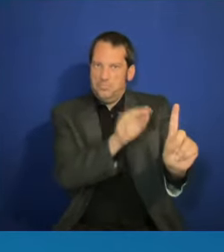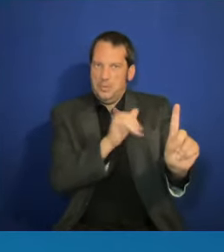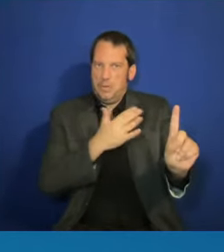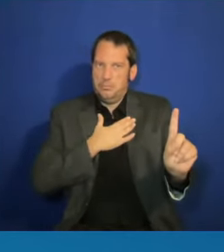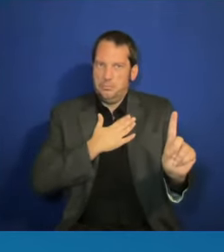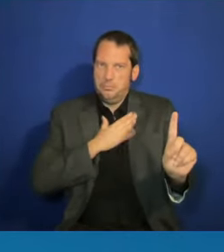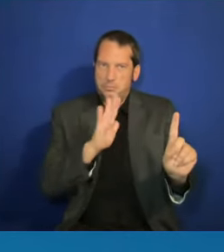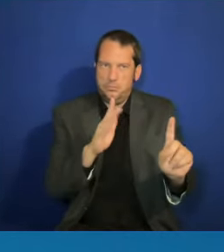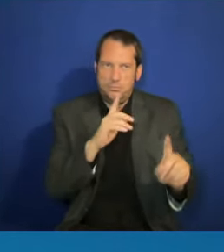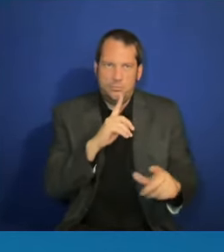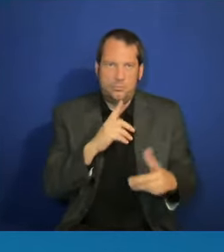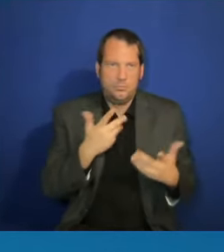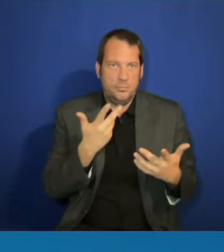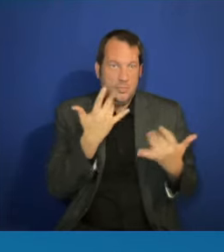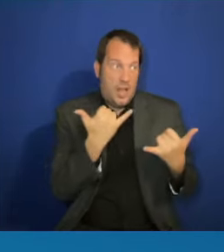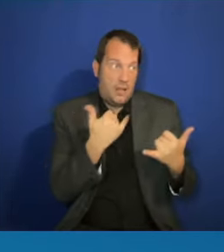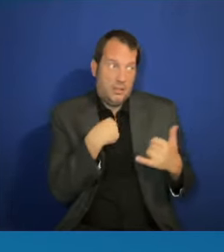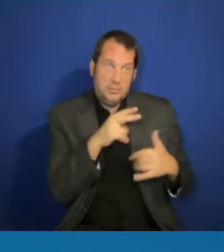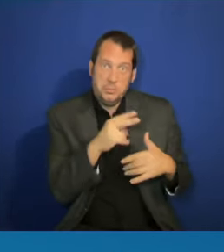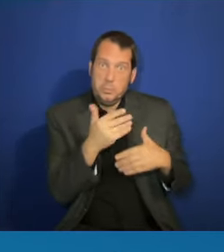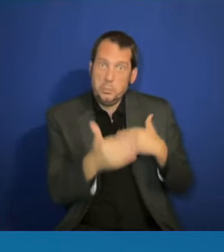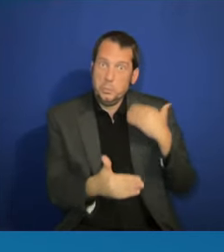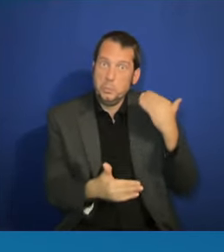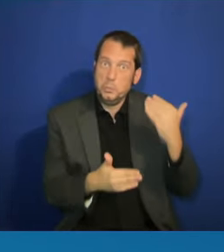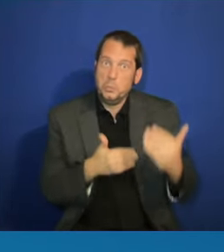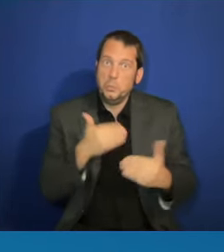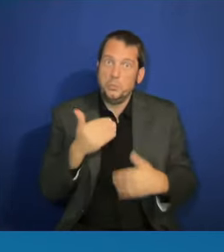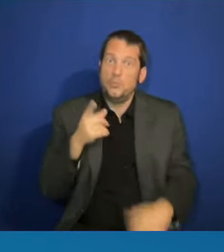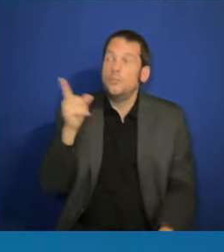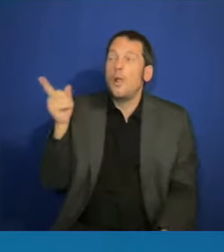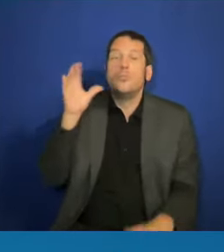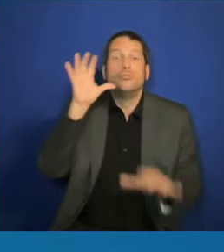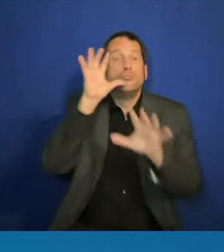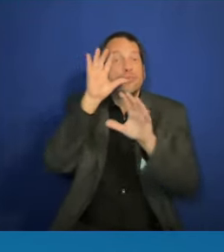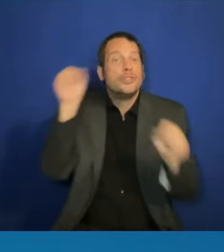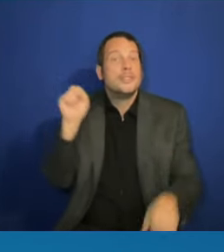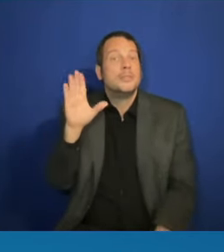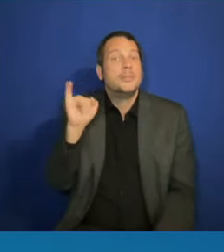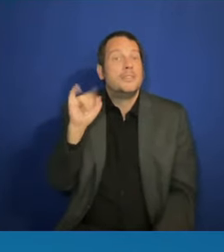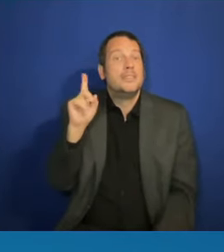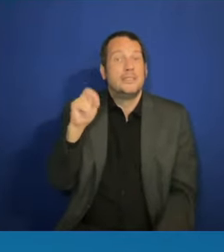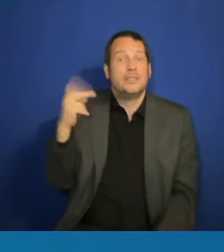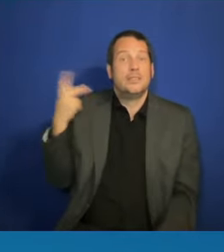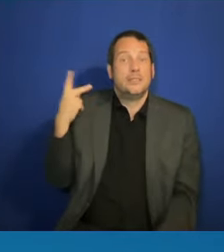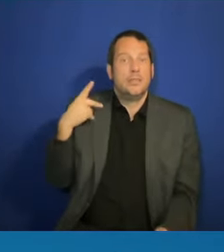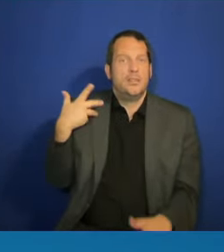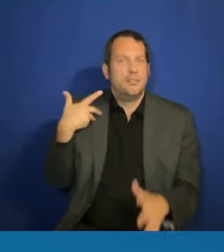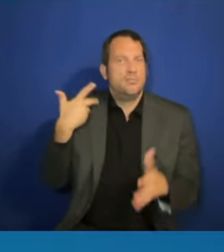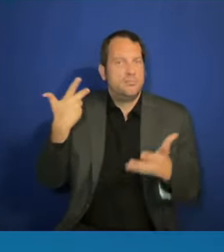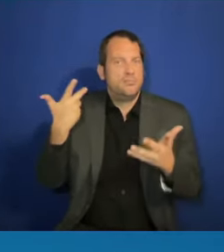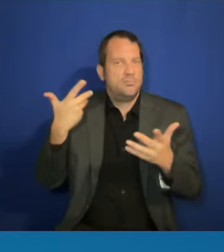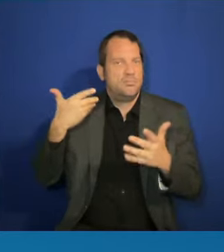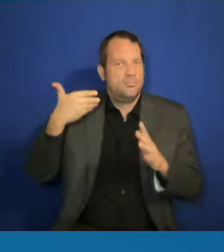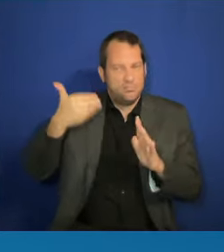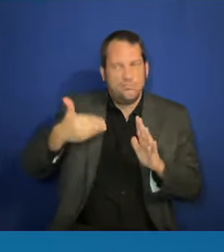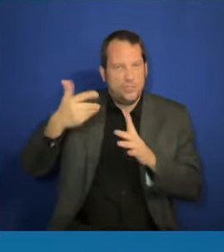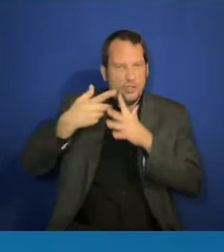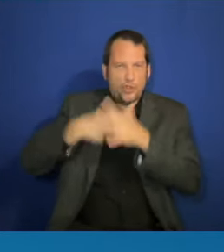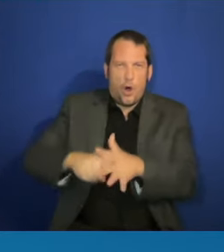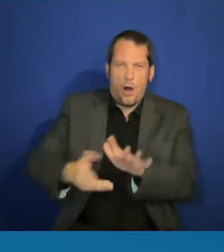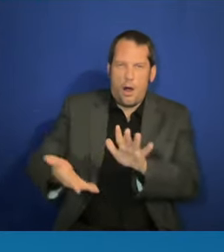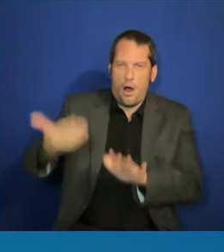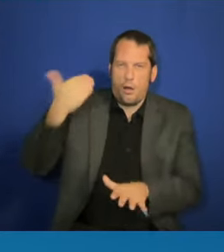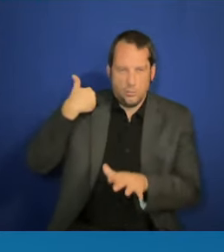intentionally and very early on, we've made clear that we were going to increase by 50 percent federal contracts for minority-owned